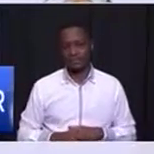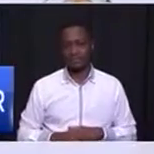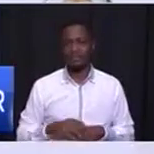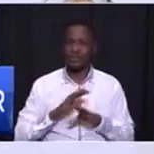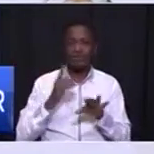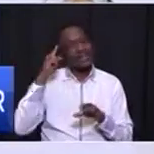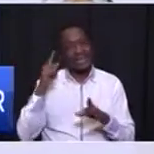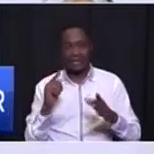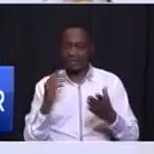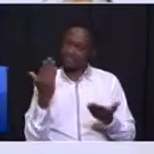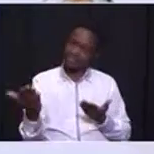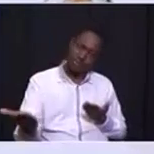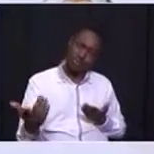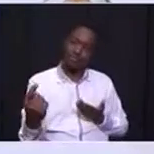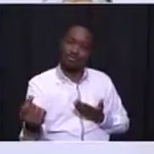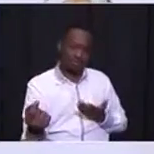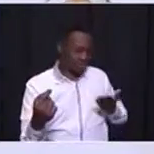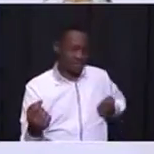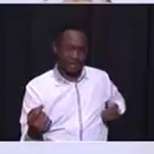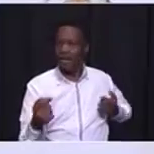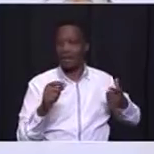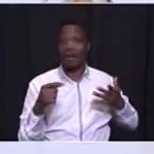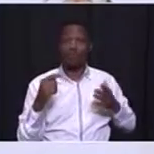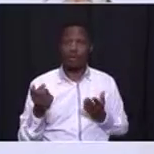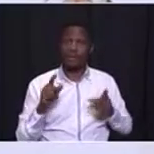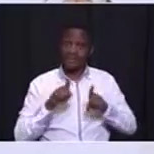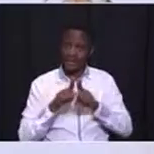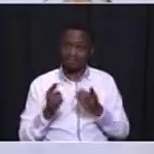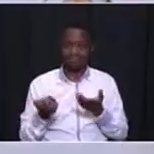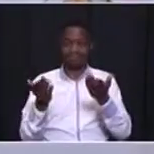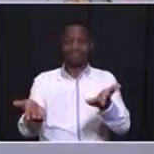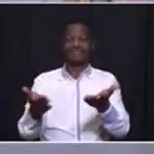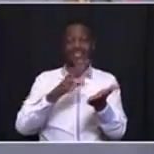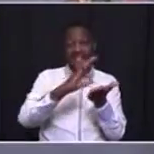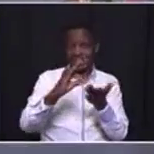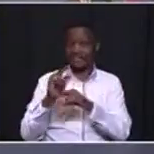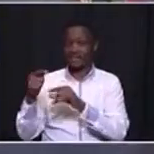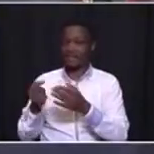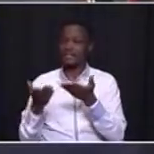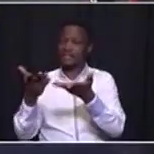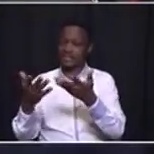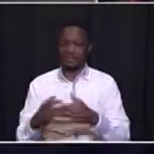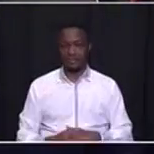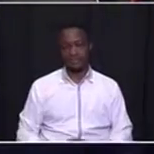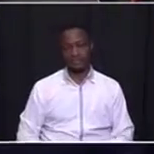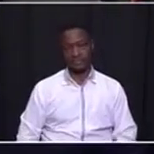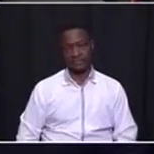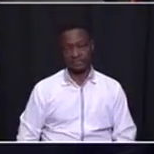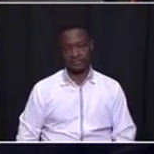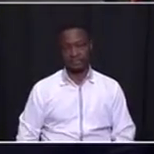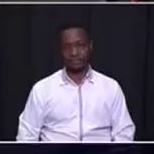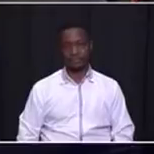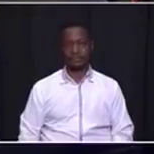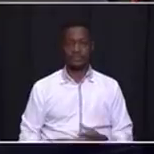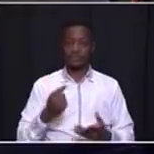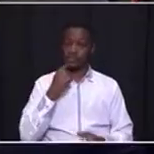think this you do one thing and not the other so one of the things I want to say is that many of